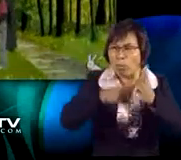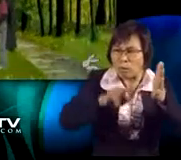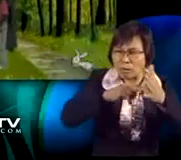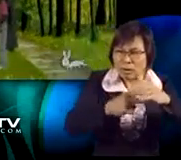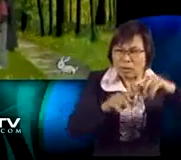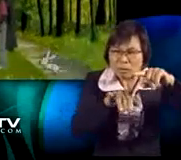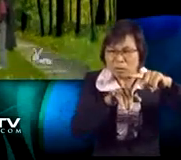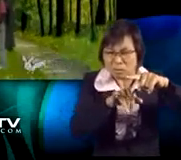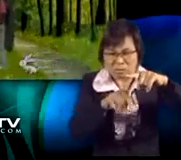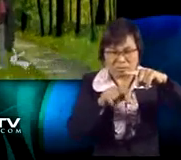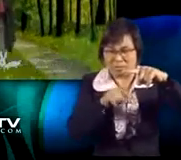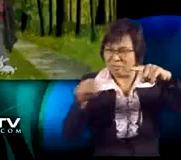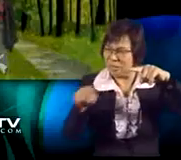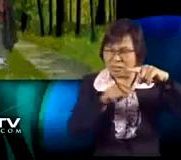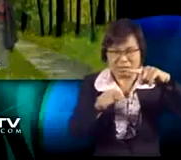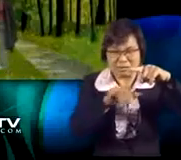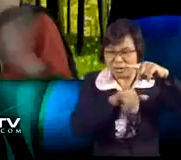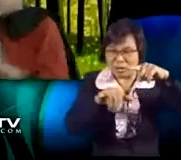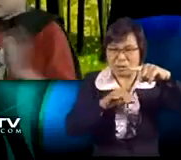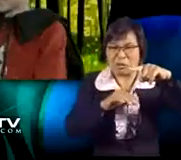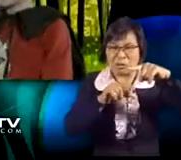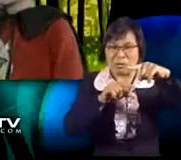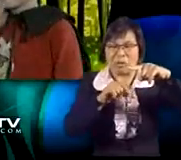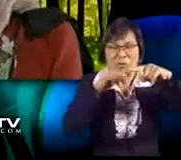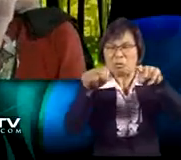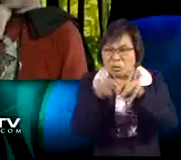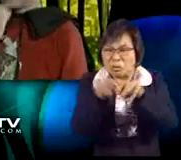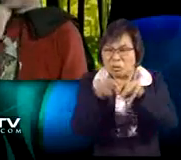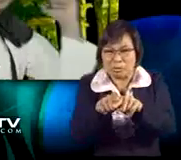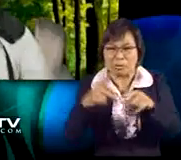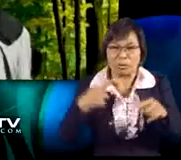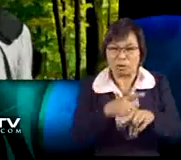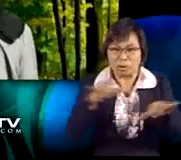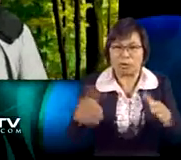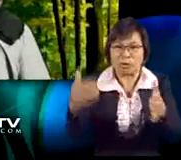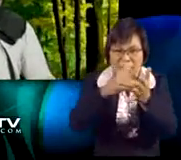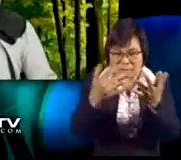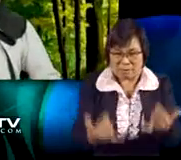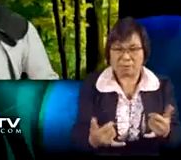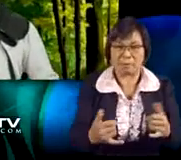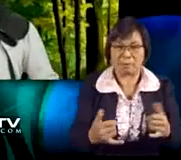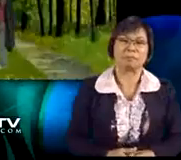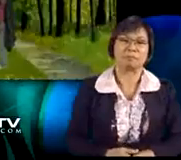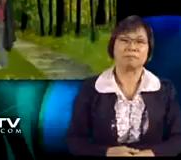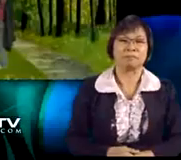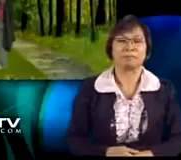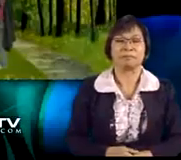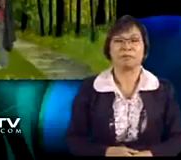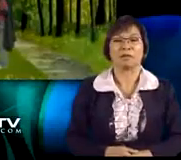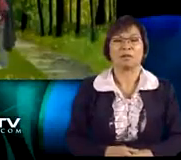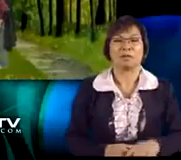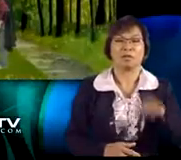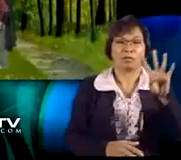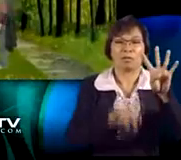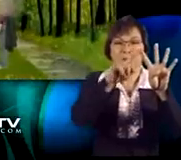But, Melody, what if the denominators are not the same? Let you ask. We are going to look at that right now.